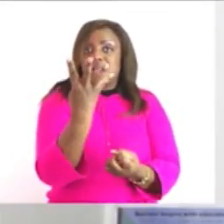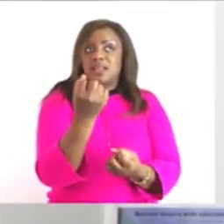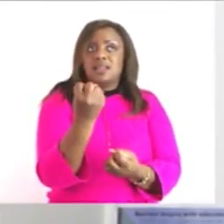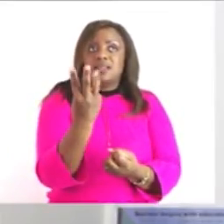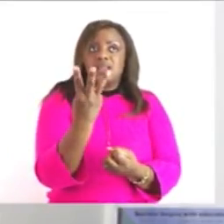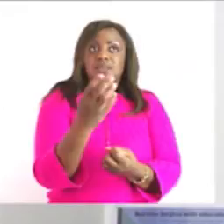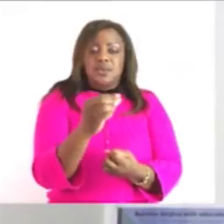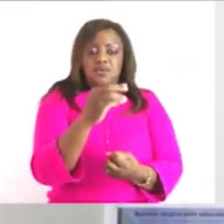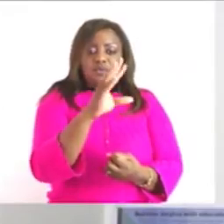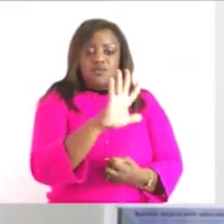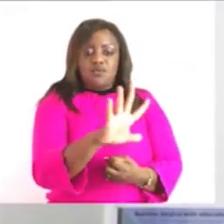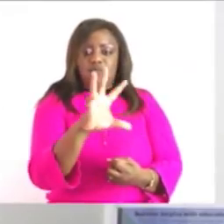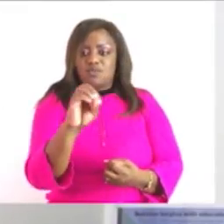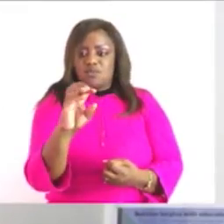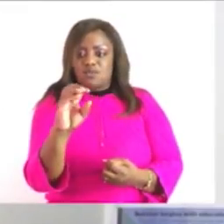which is